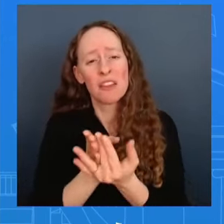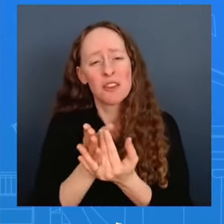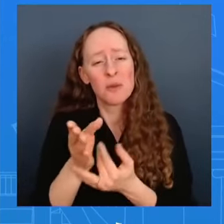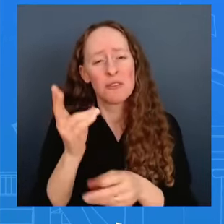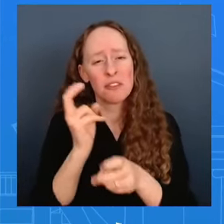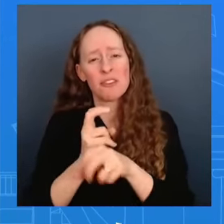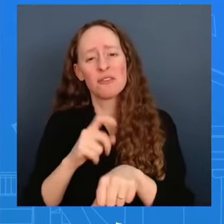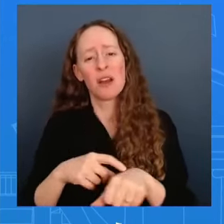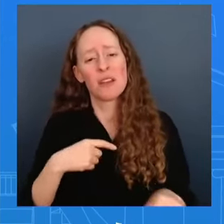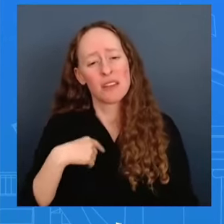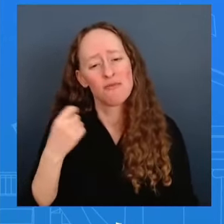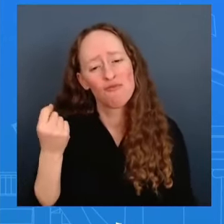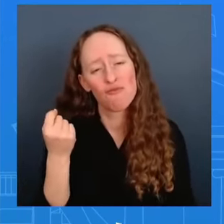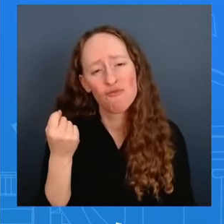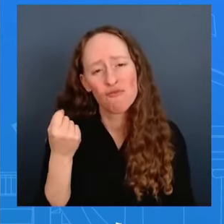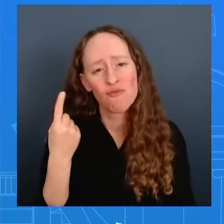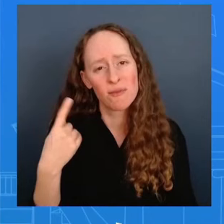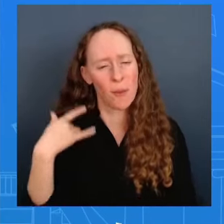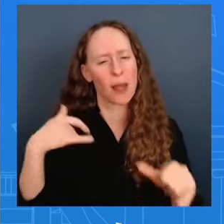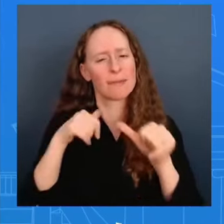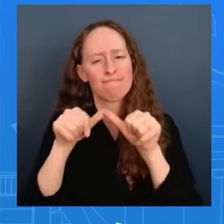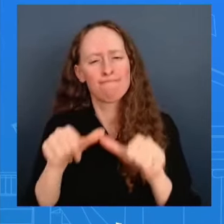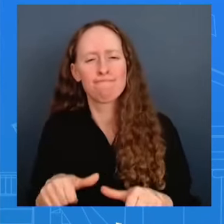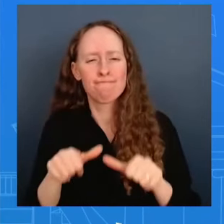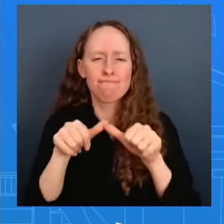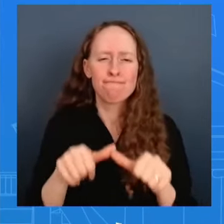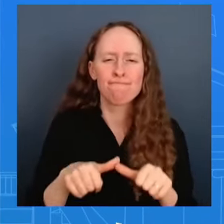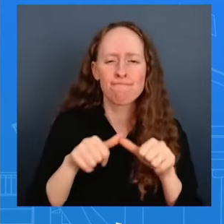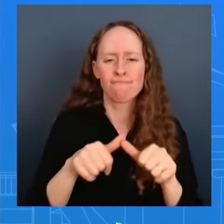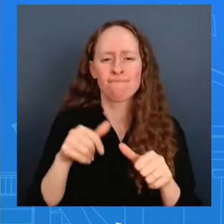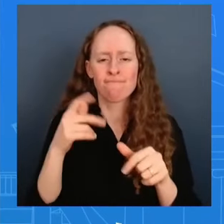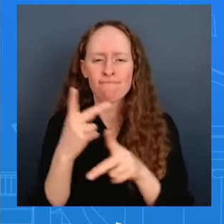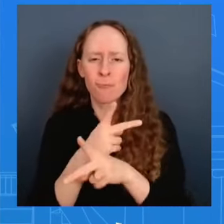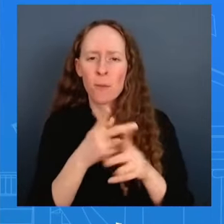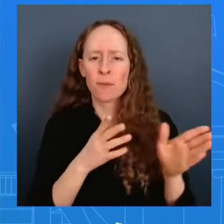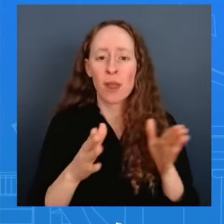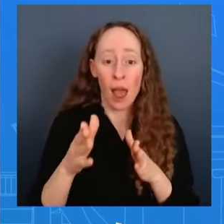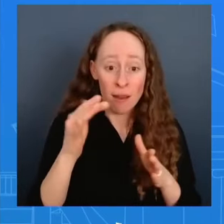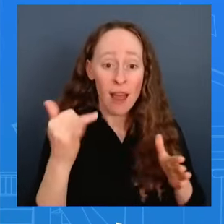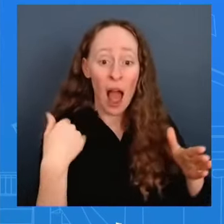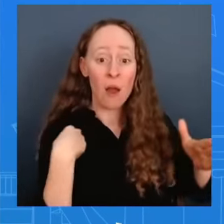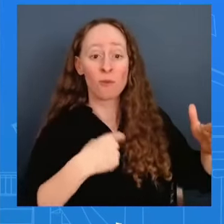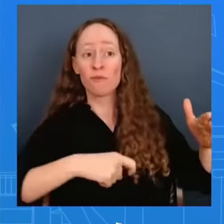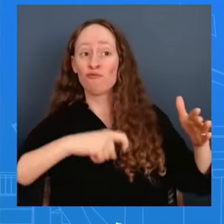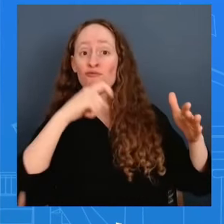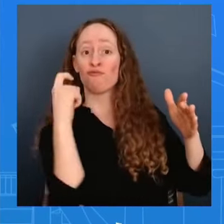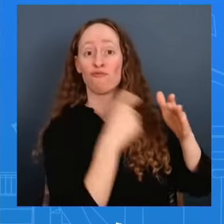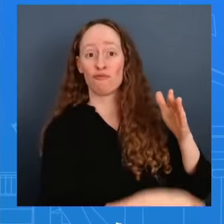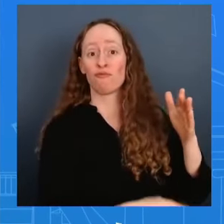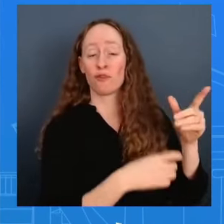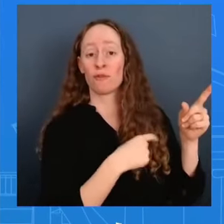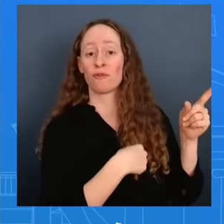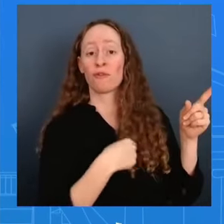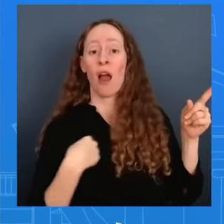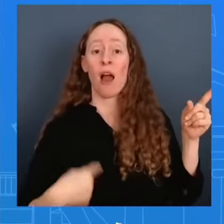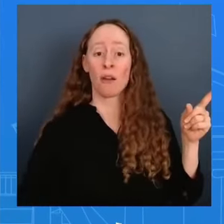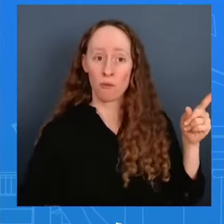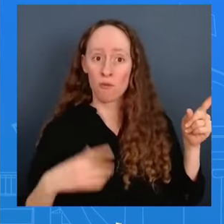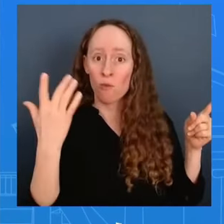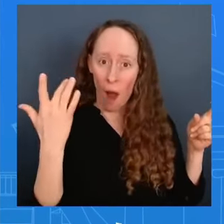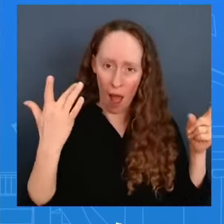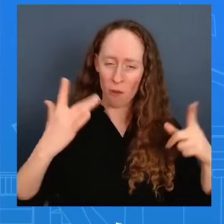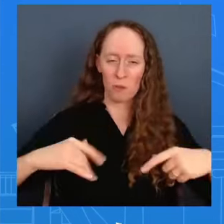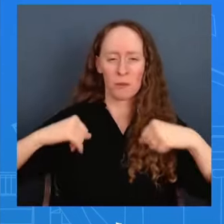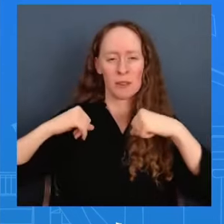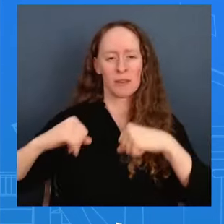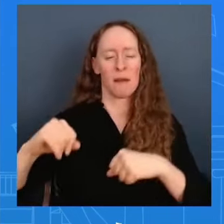301 tariff that's part of it right making sure that we're protecting american workers making sure that we're protecting american businesses that's the work that the